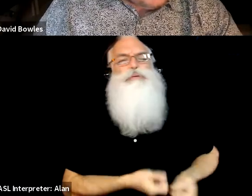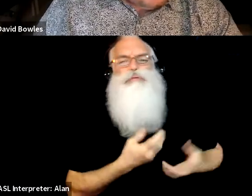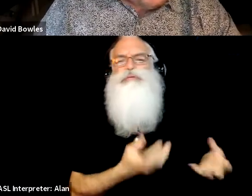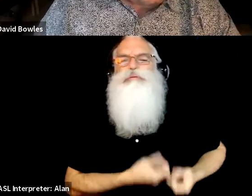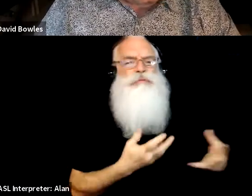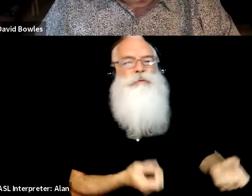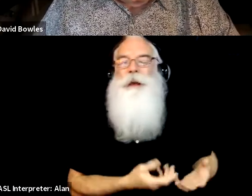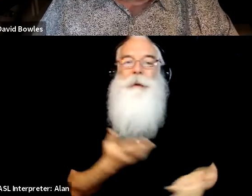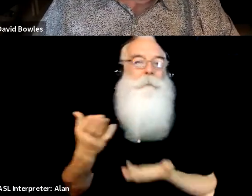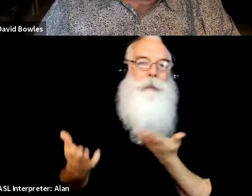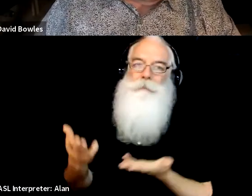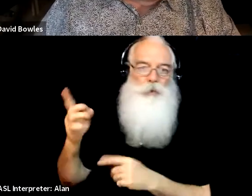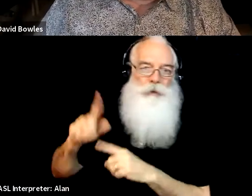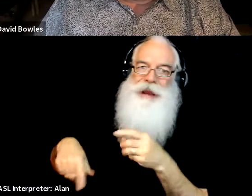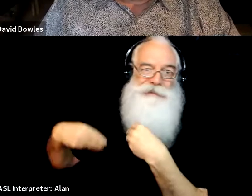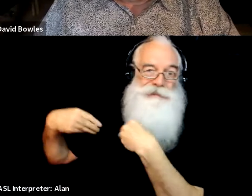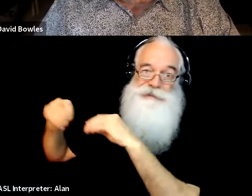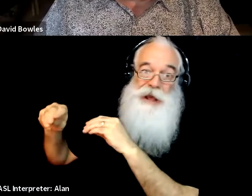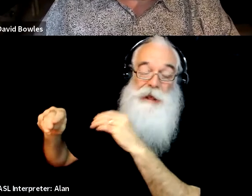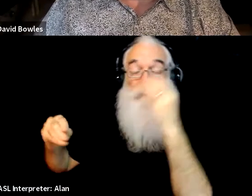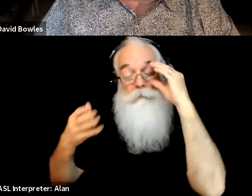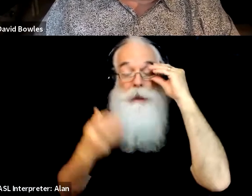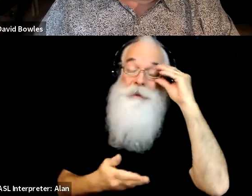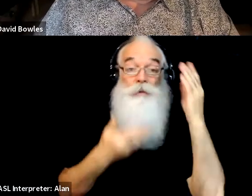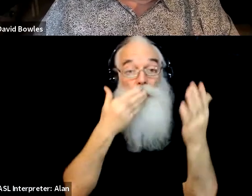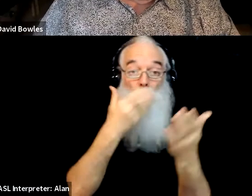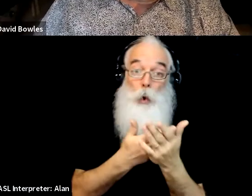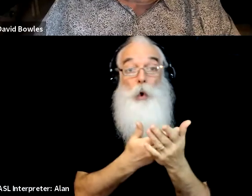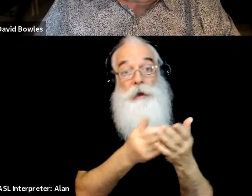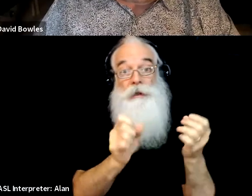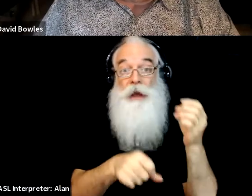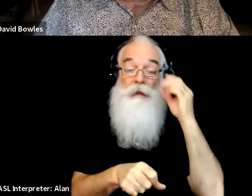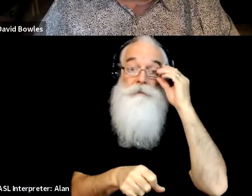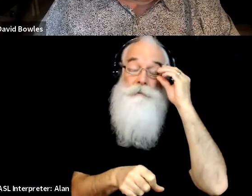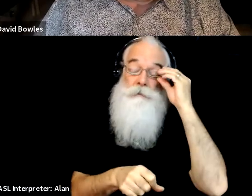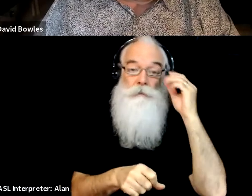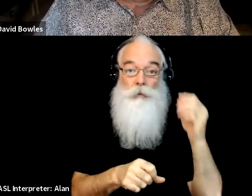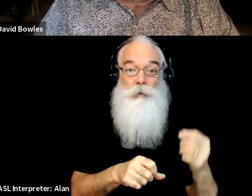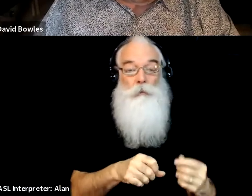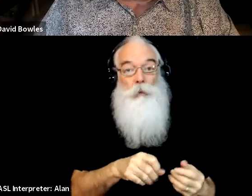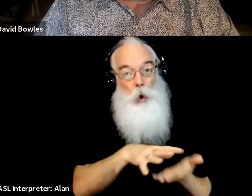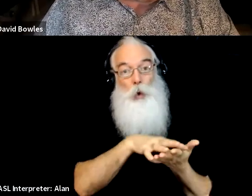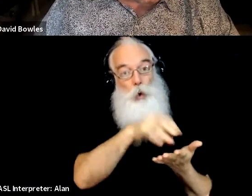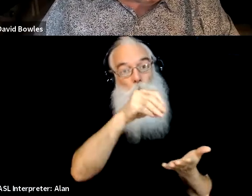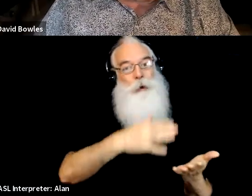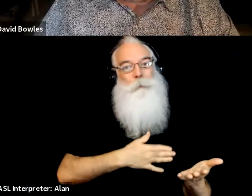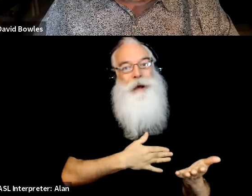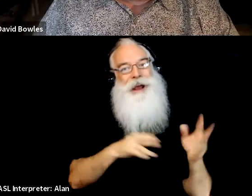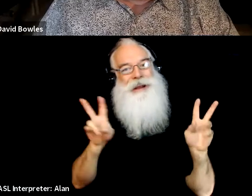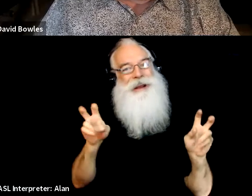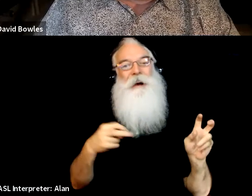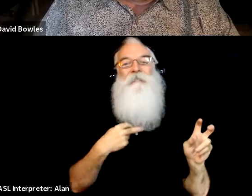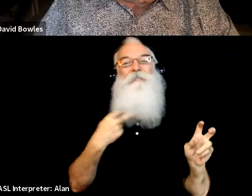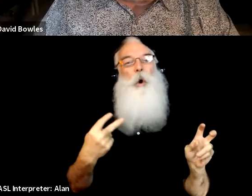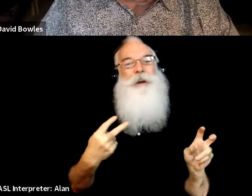like decent writing, but it, it's, you know, finding your voice, you're mimicking other people, your, your, your, your storytelling is,